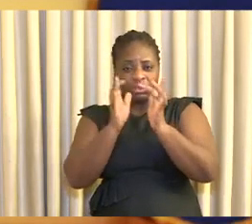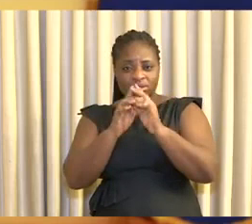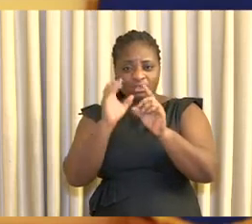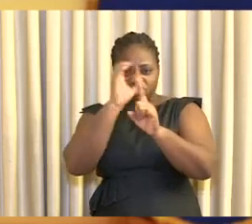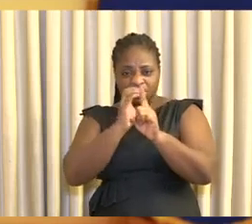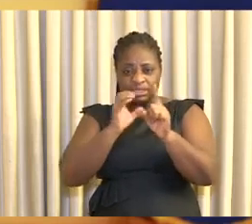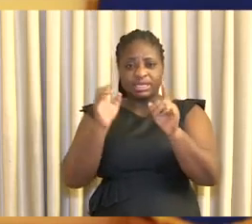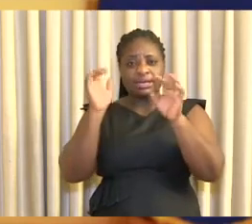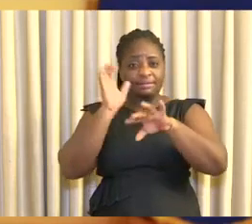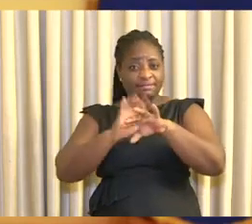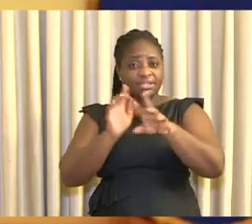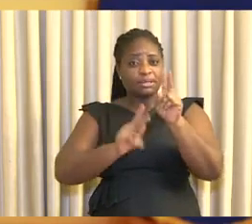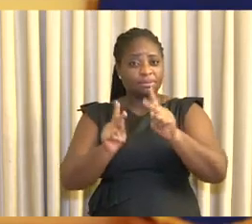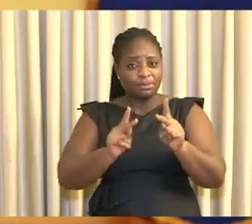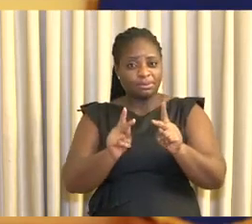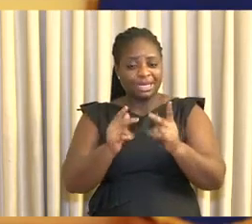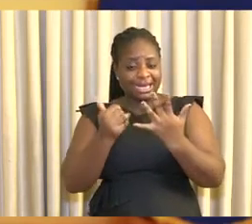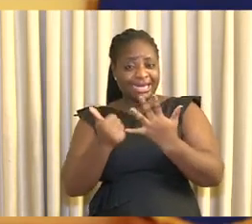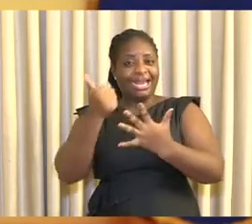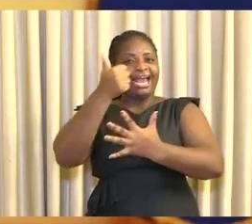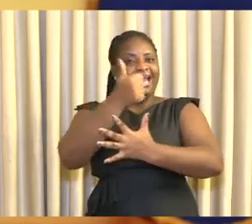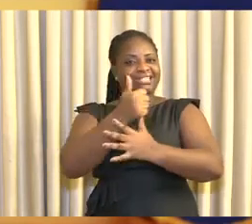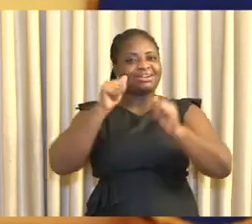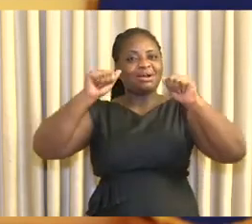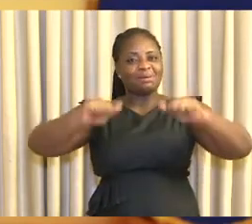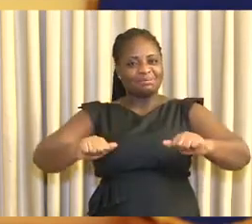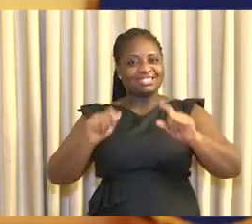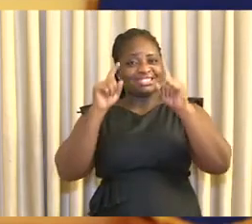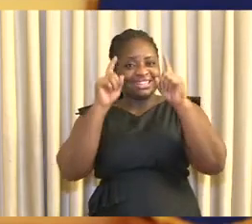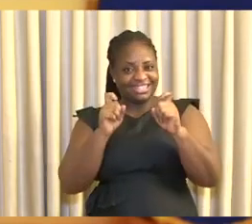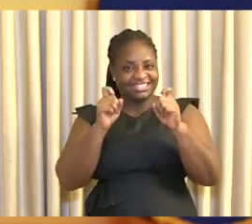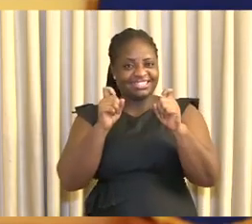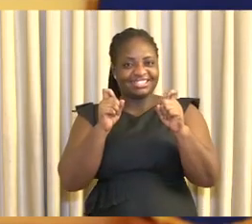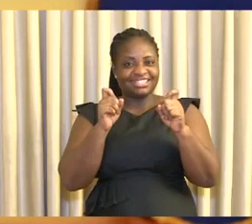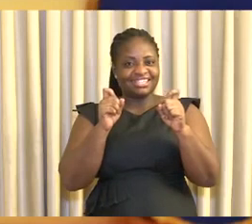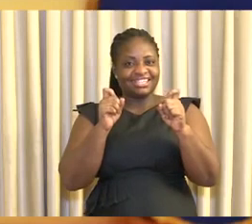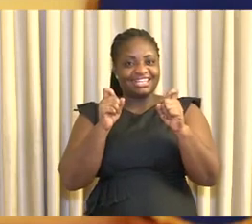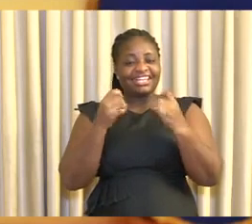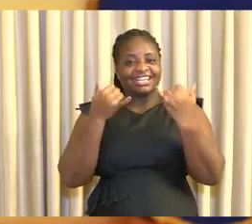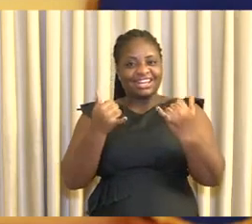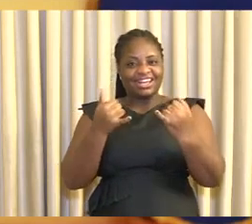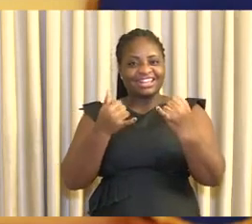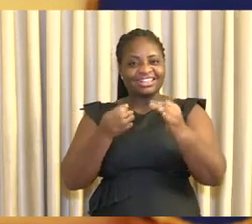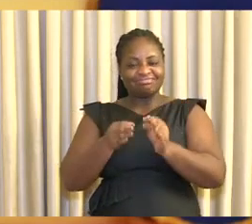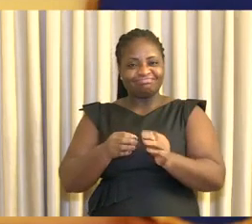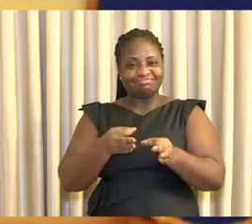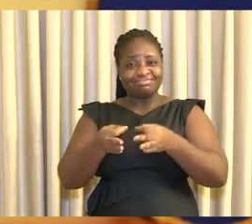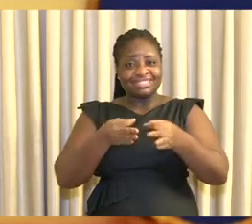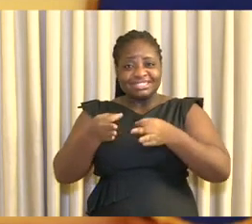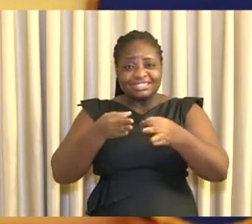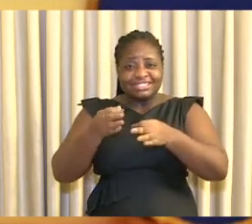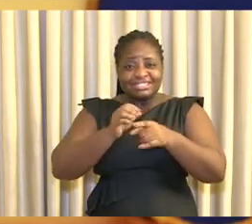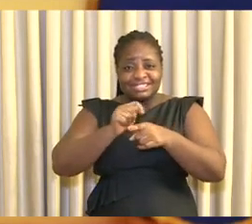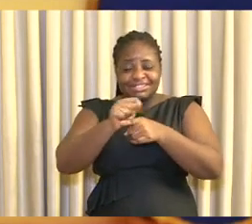persons, the enhancement of our capacity to test, the expansion in the numbers of our treatment and